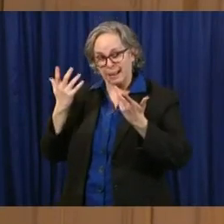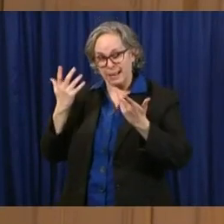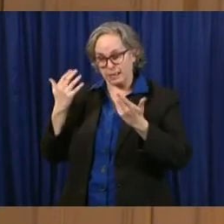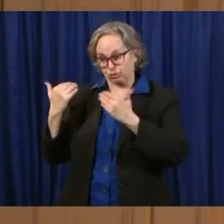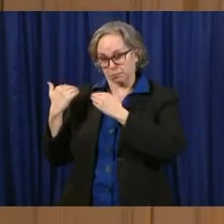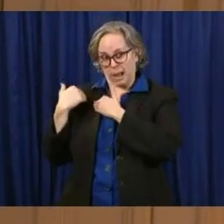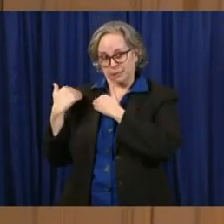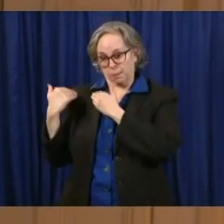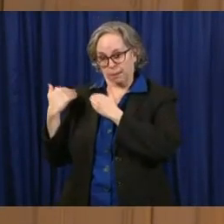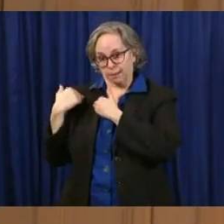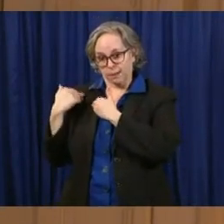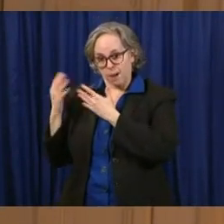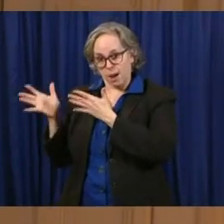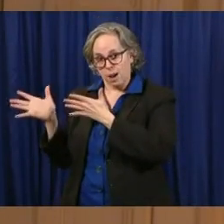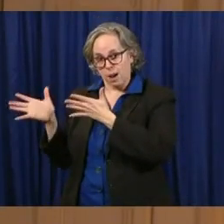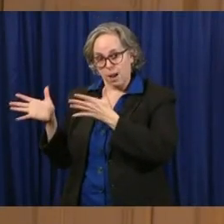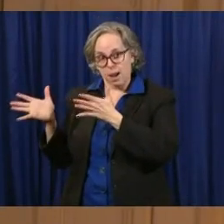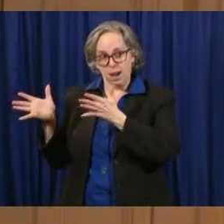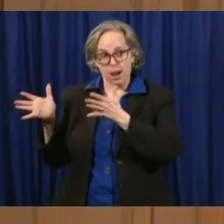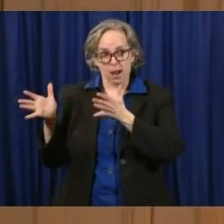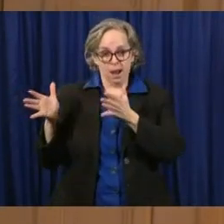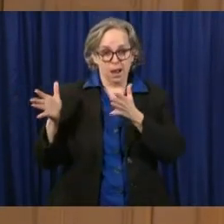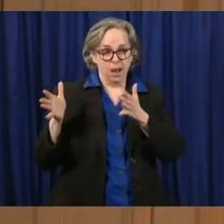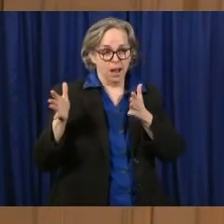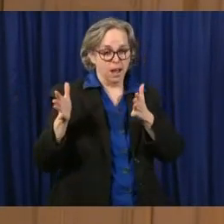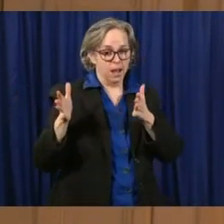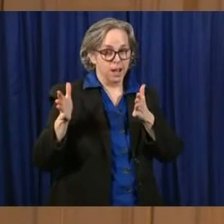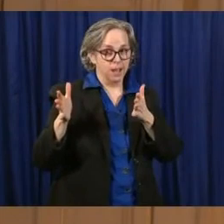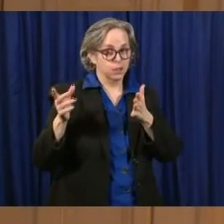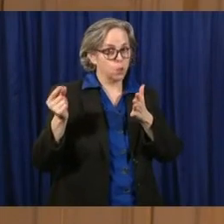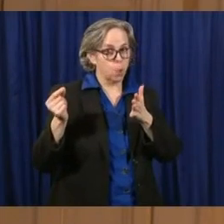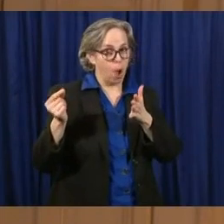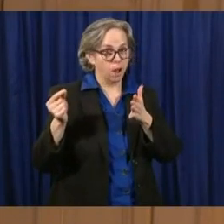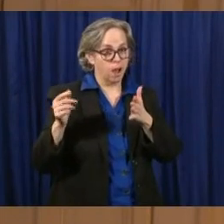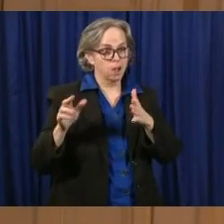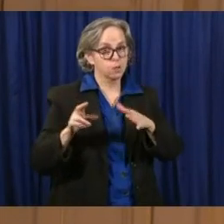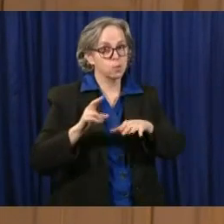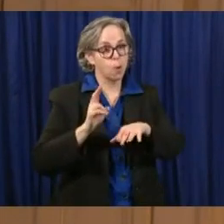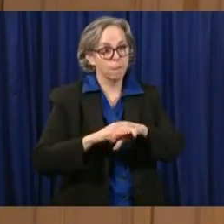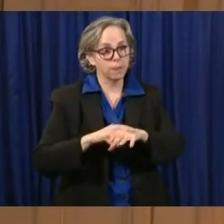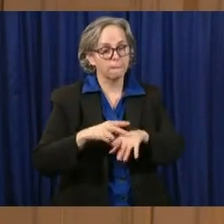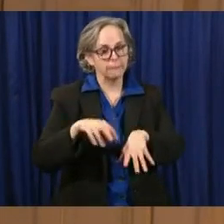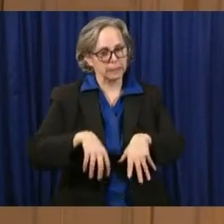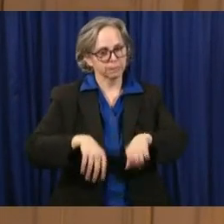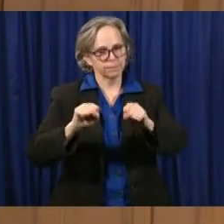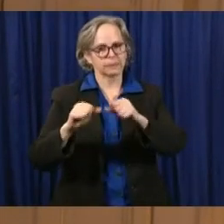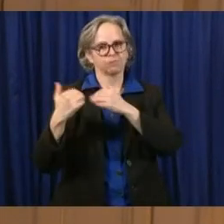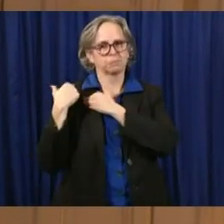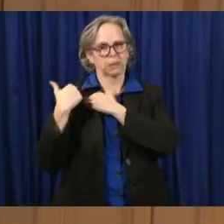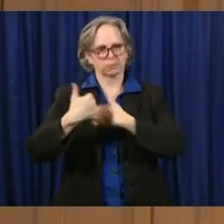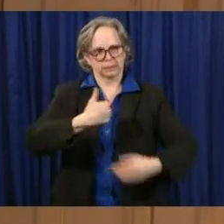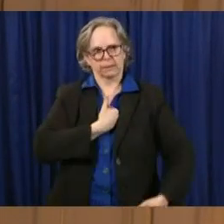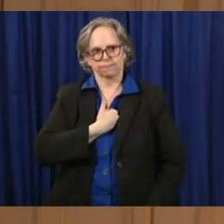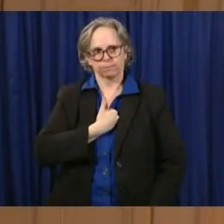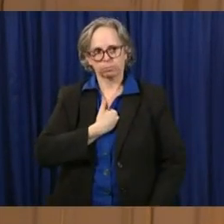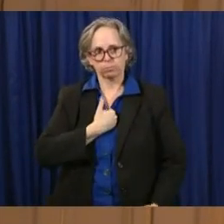responsibly, and you'll hear more about that, the same things we've been doing matter more than ever.